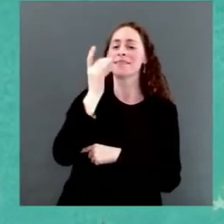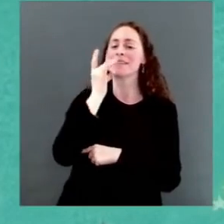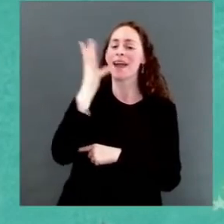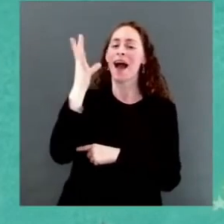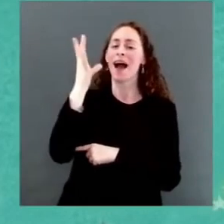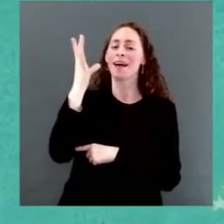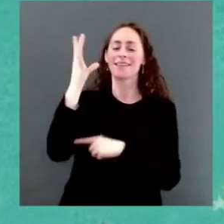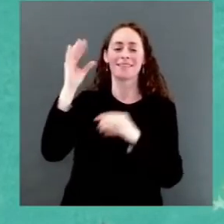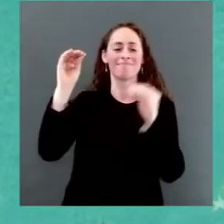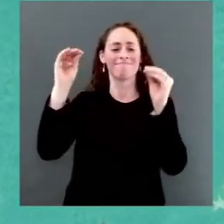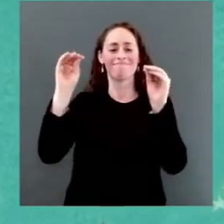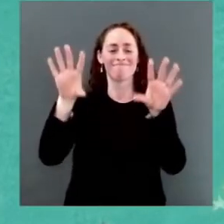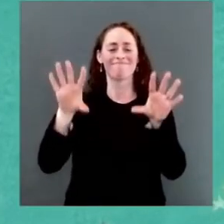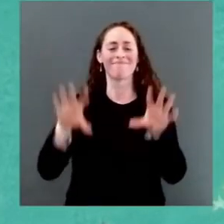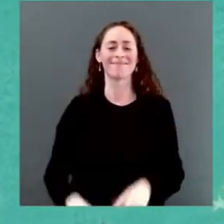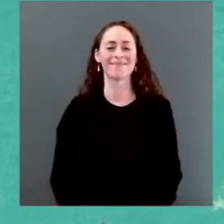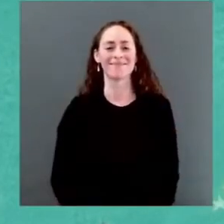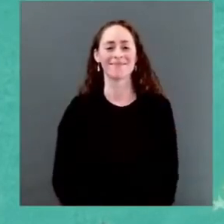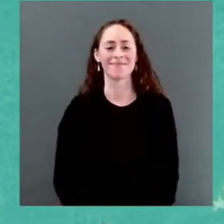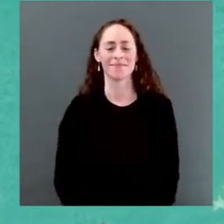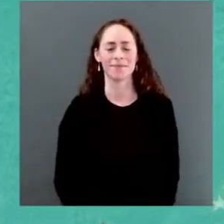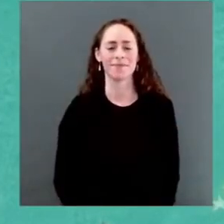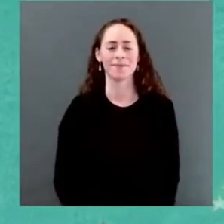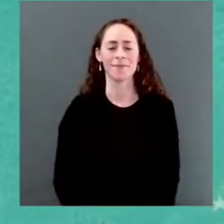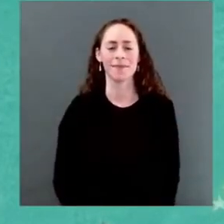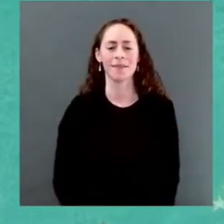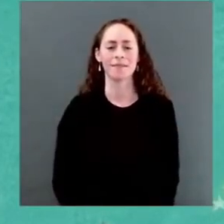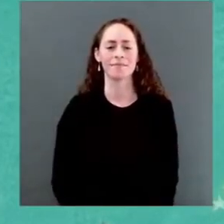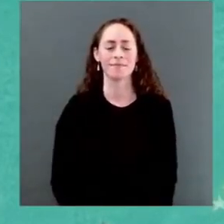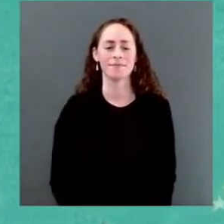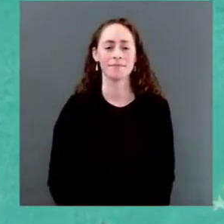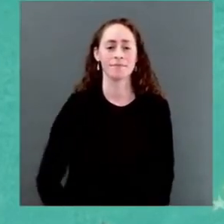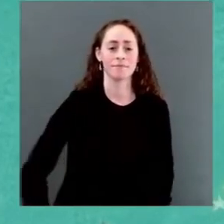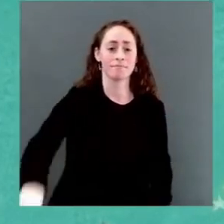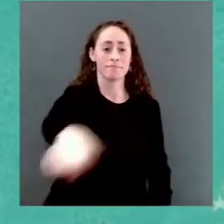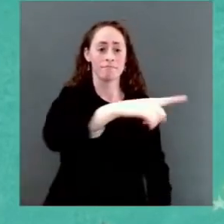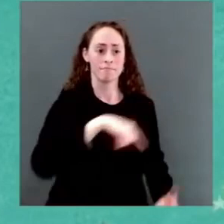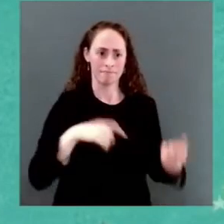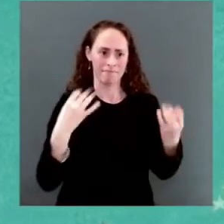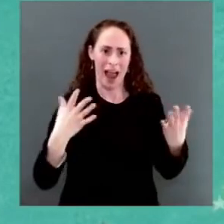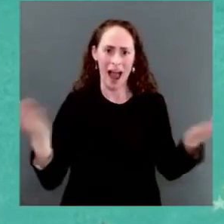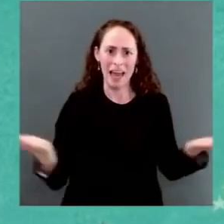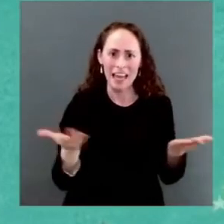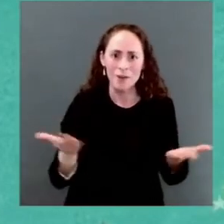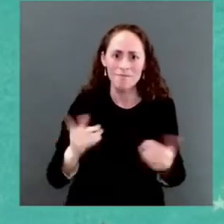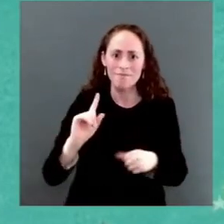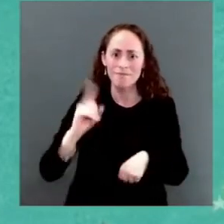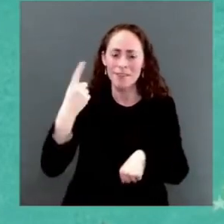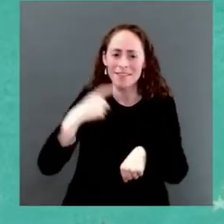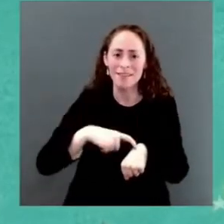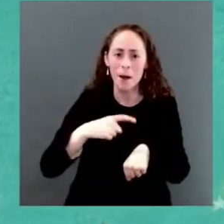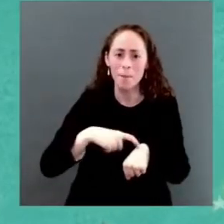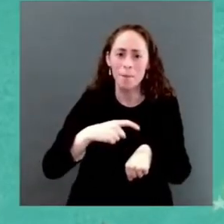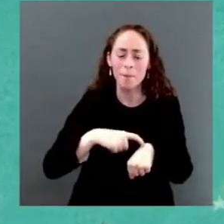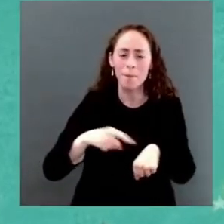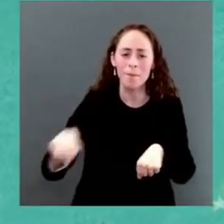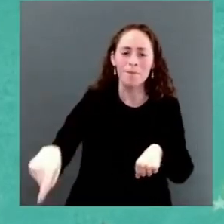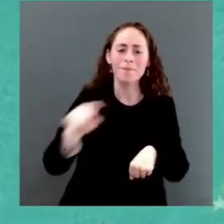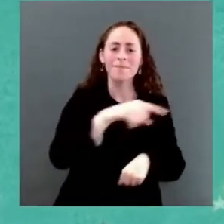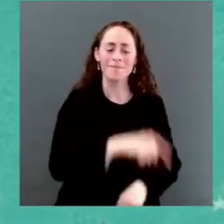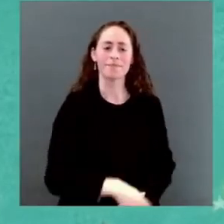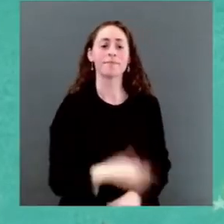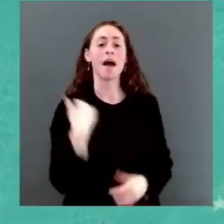students, including for the first time, students from the Department of Defense Education Activity and Bureau of Indian